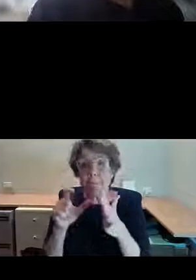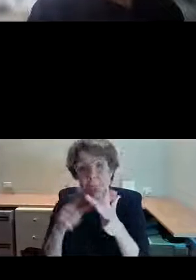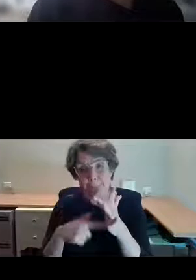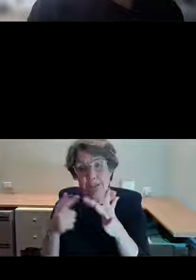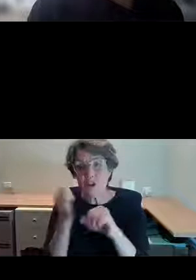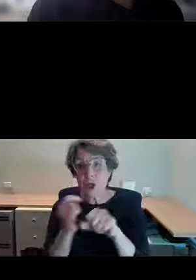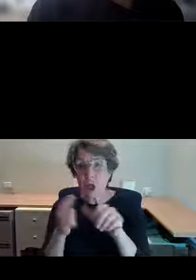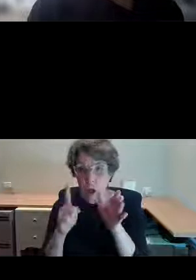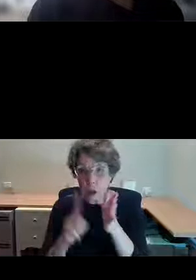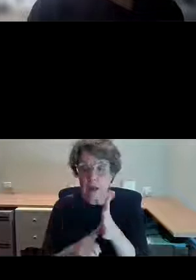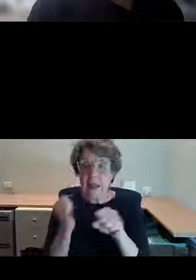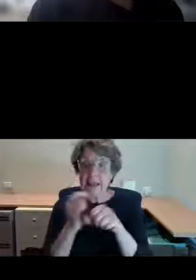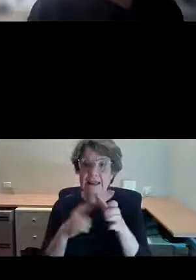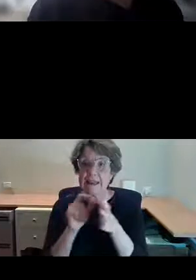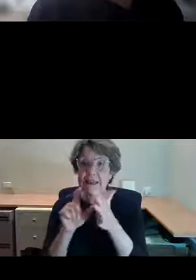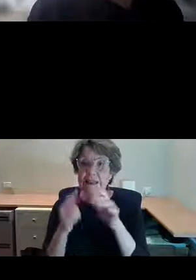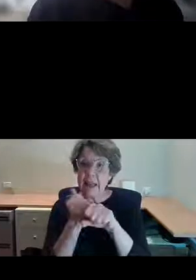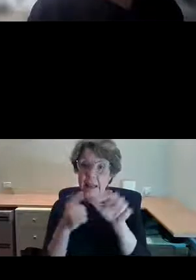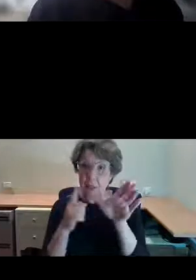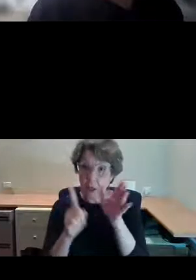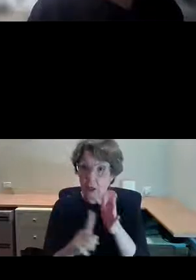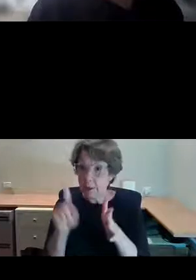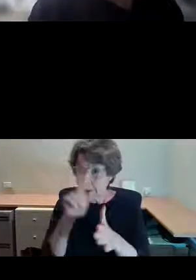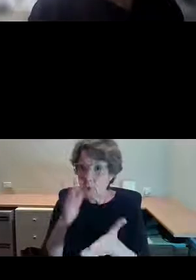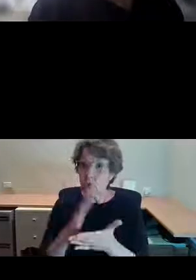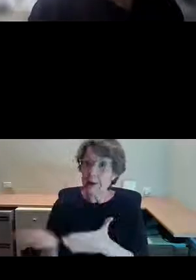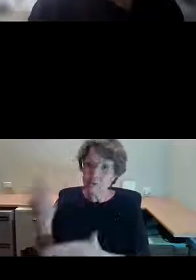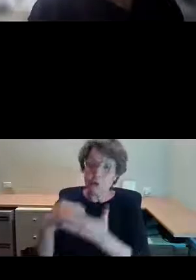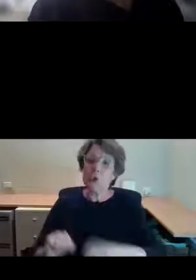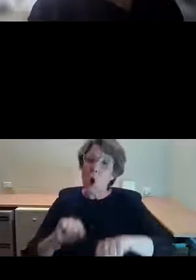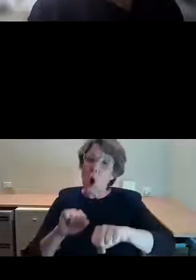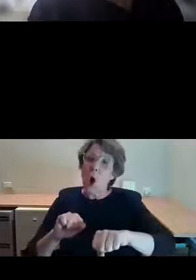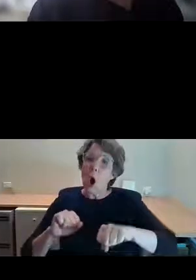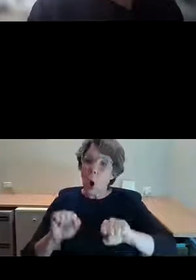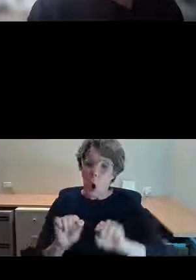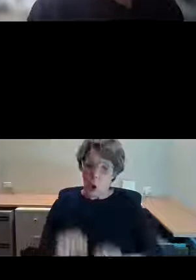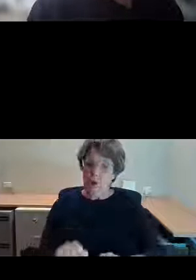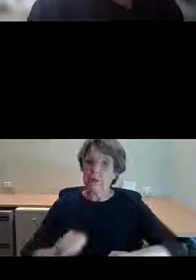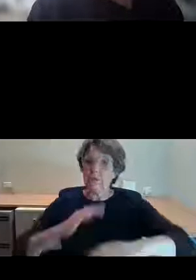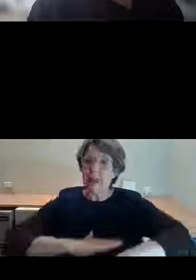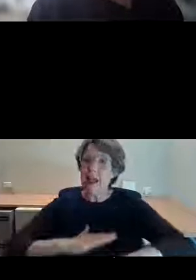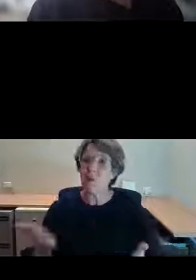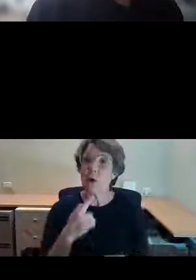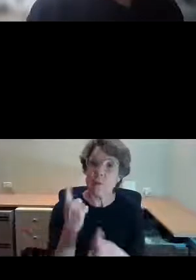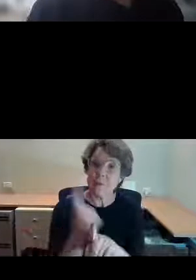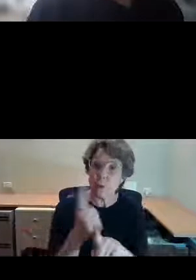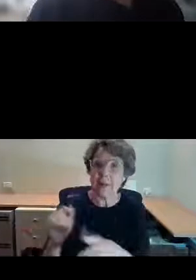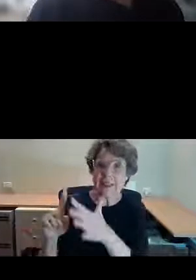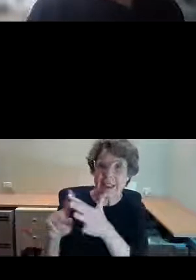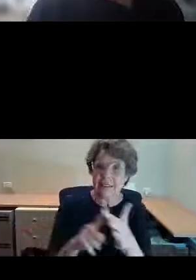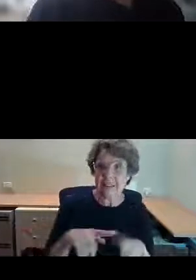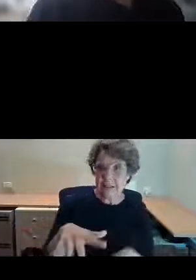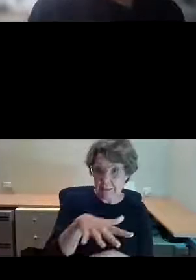owners of the land that I'm speaking to you from in the eastern suburbs of Sydney and pay my respects to